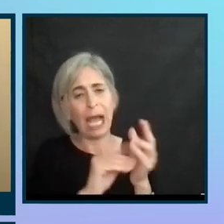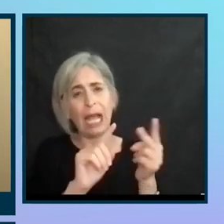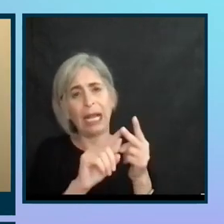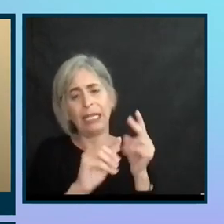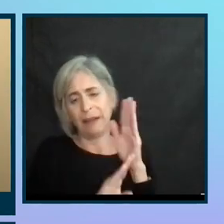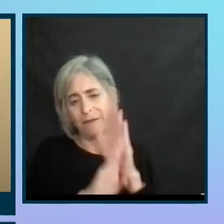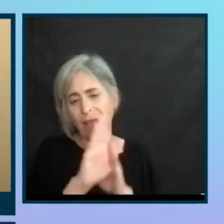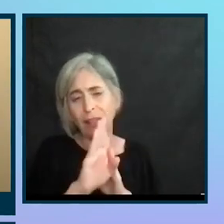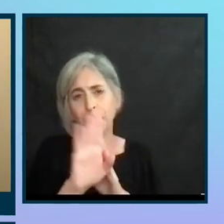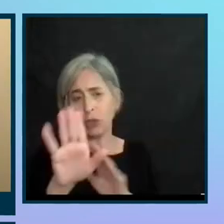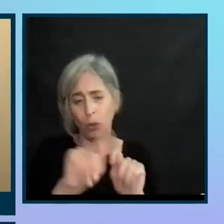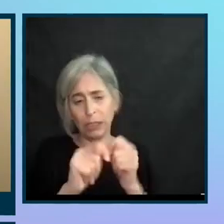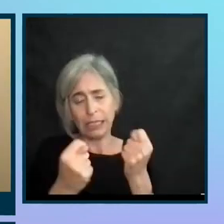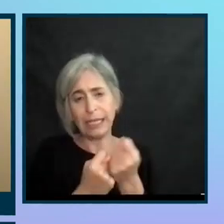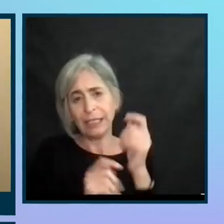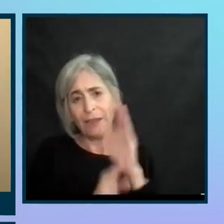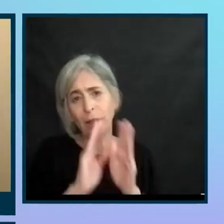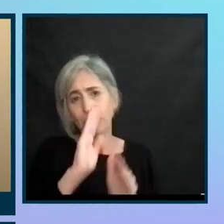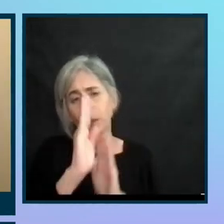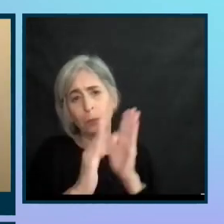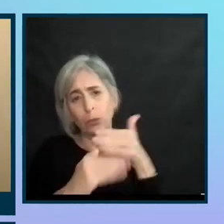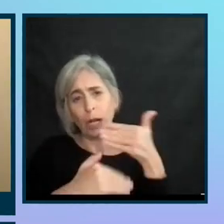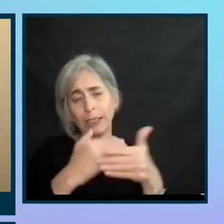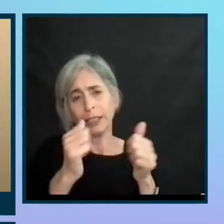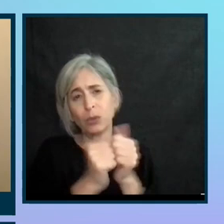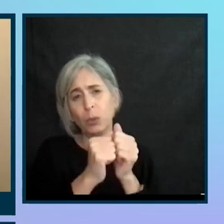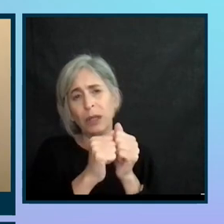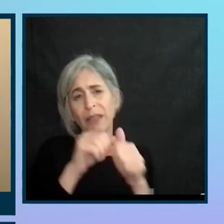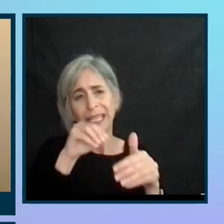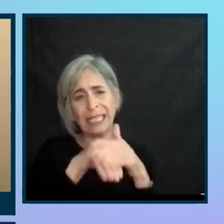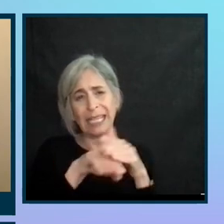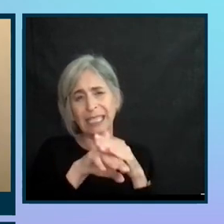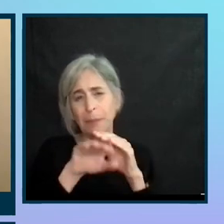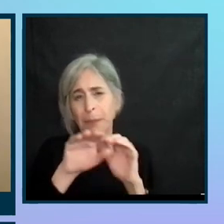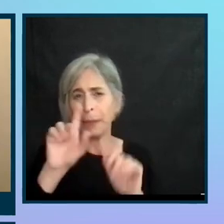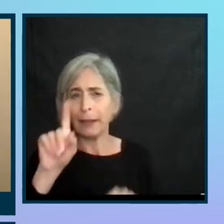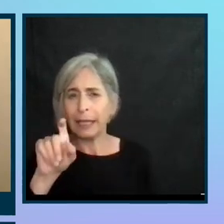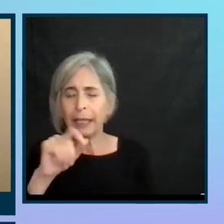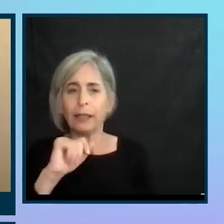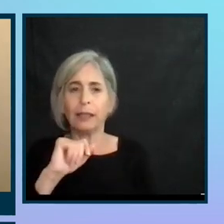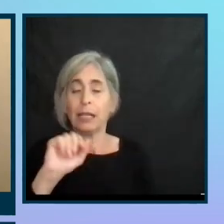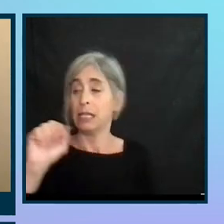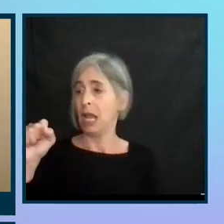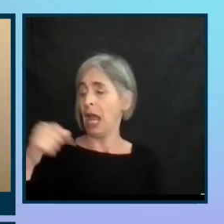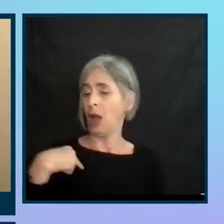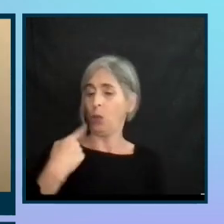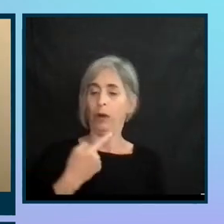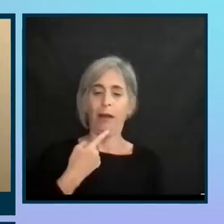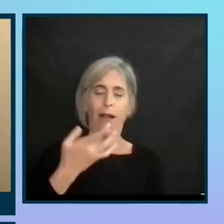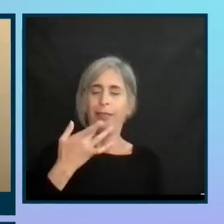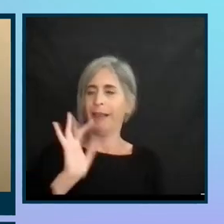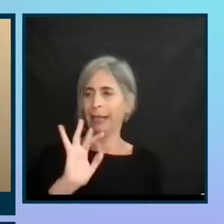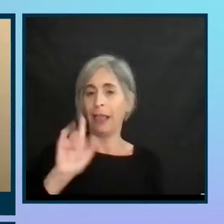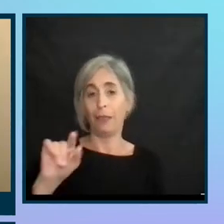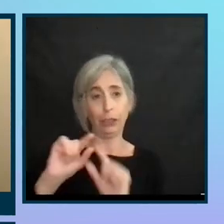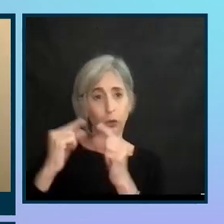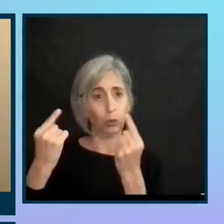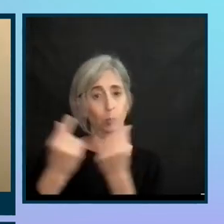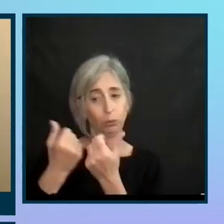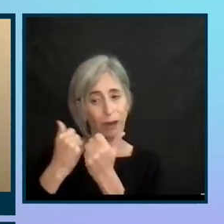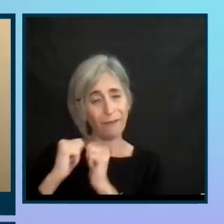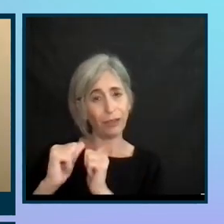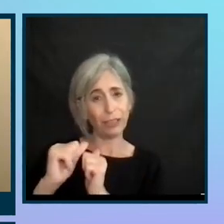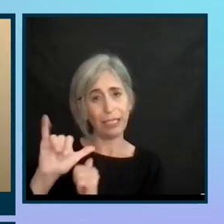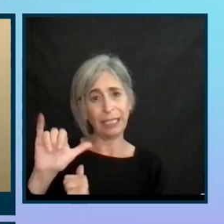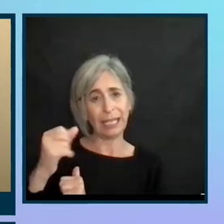of your team's development process? Yeah, again, I think it's lucky we have this group effort at